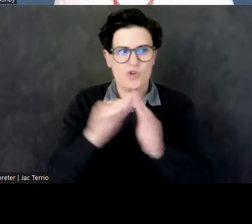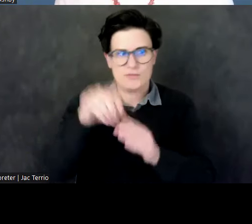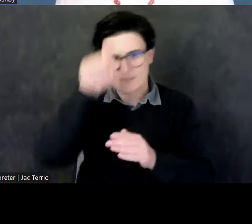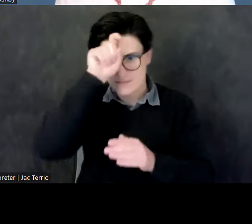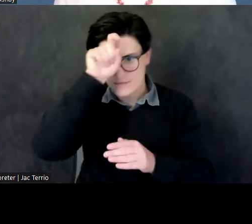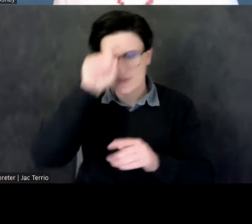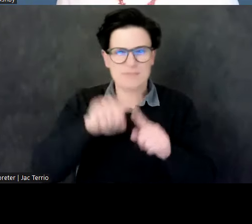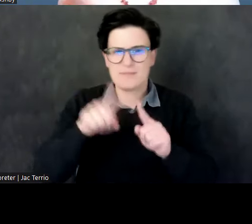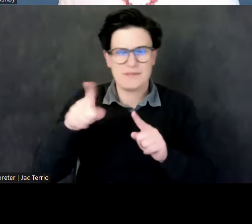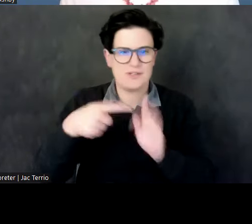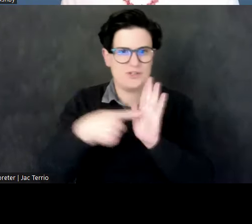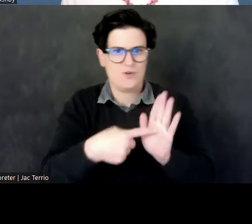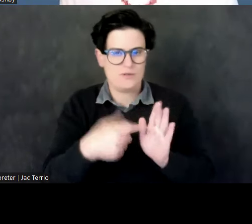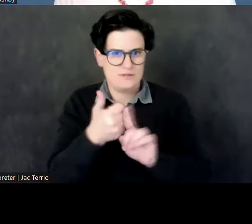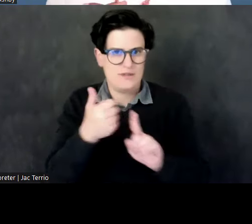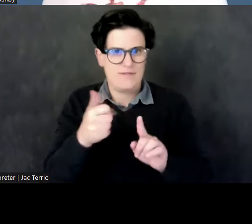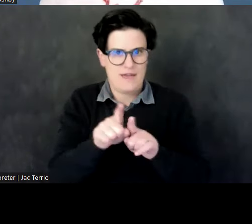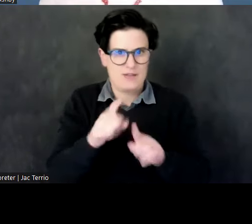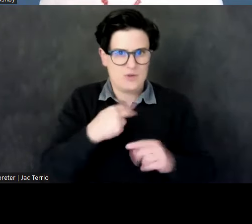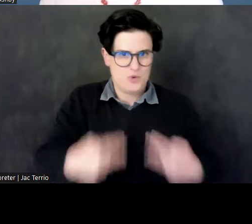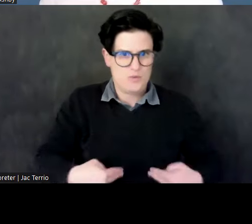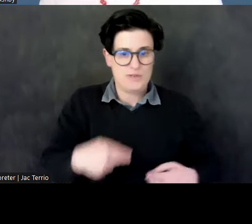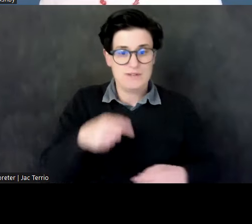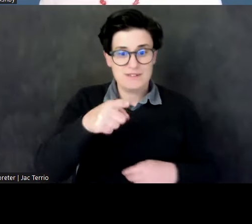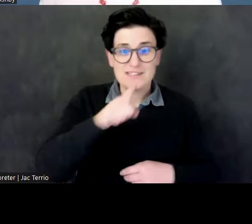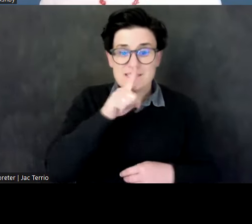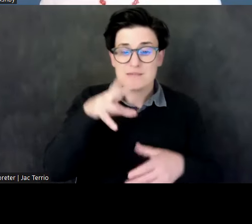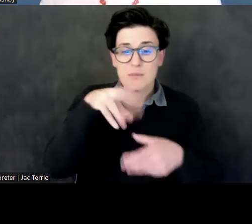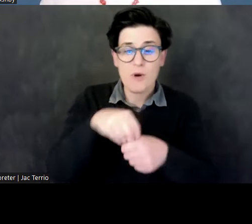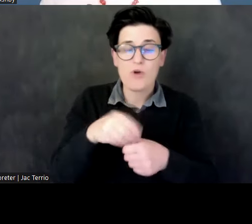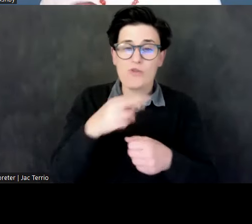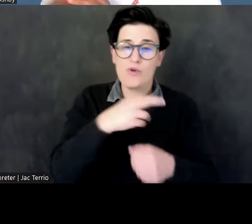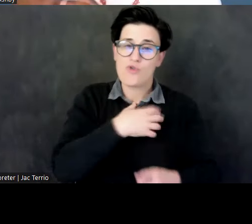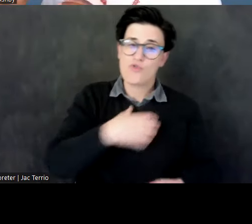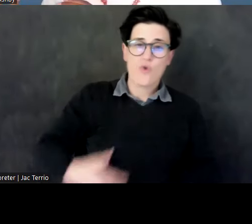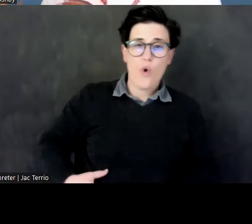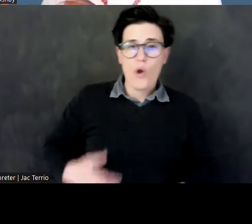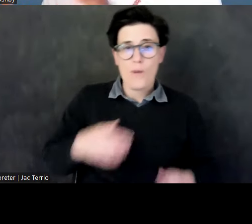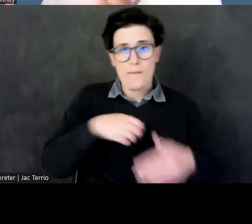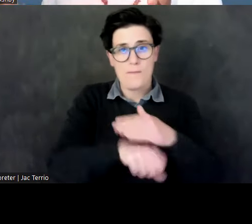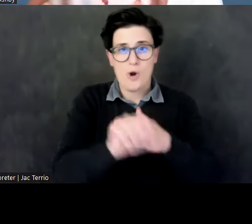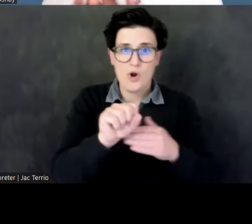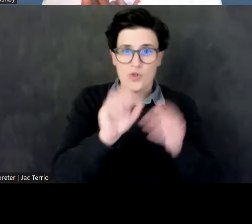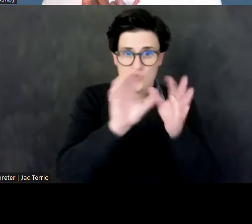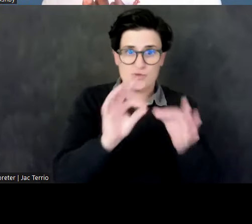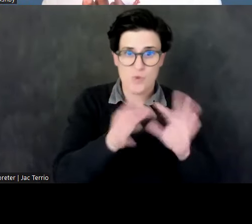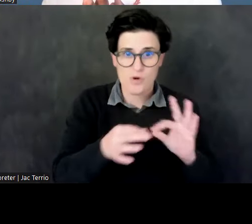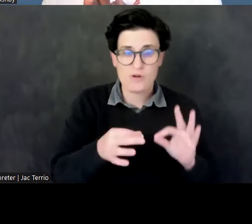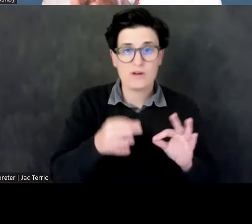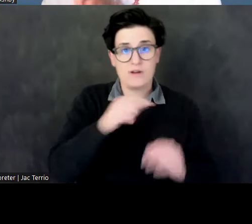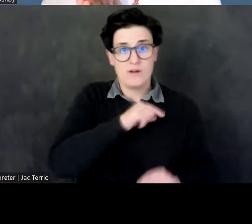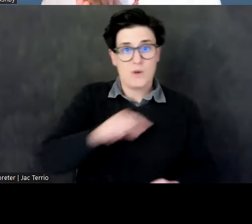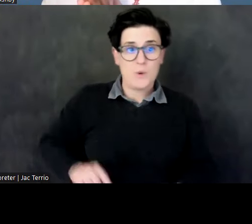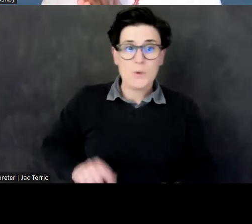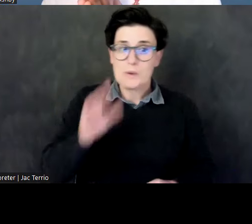form. This is part of the royal birth narrative of the Queen Mother coming together